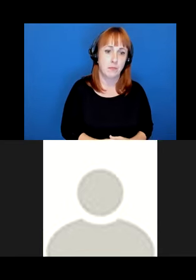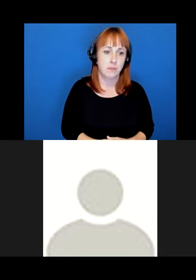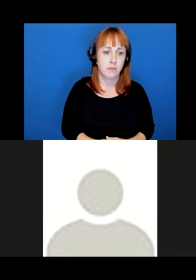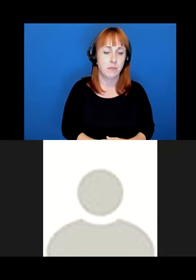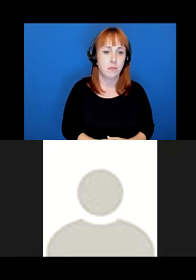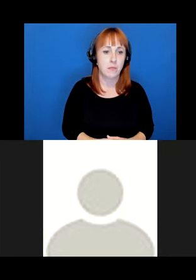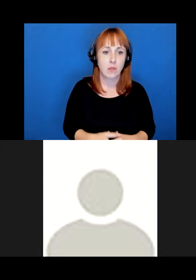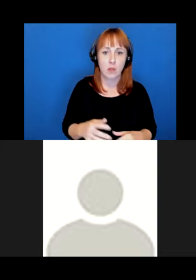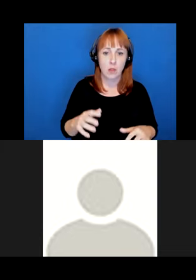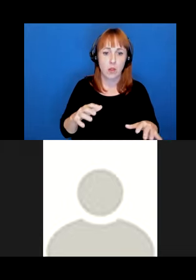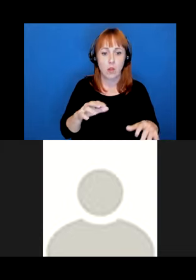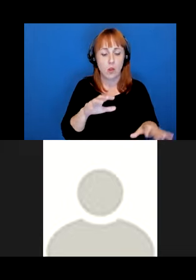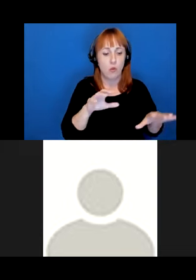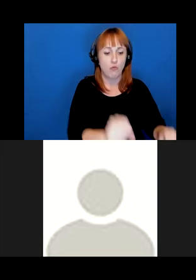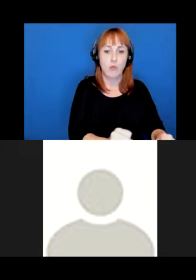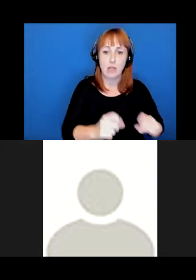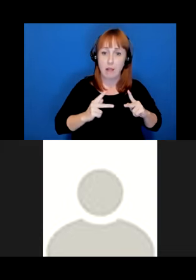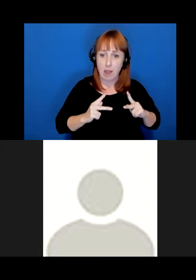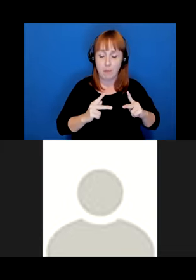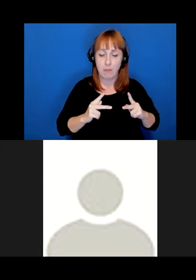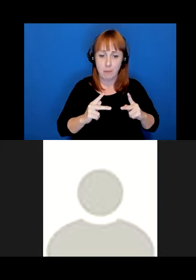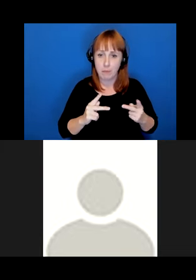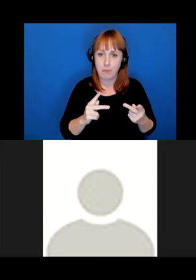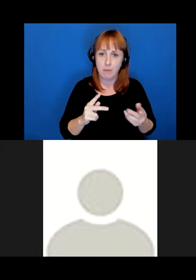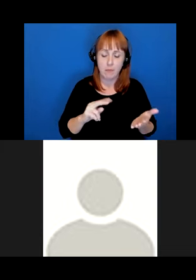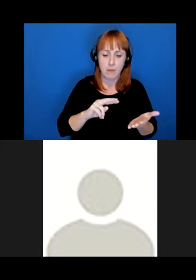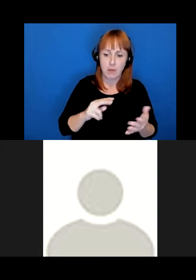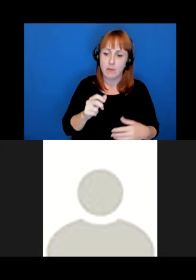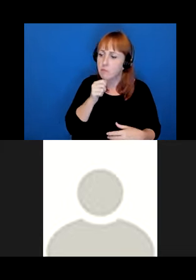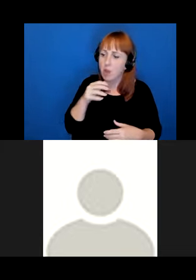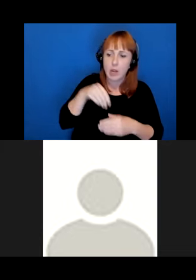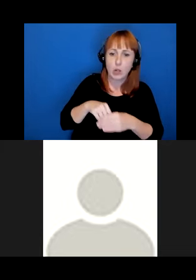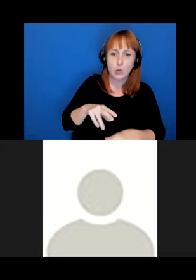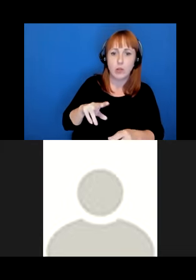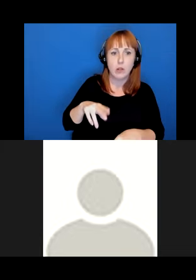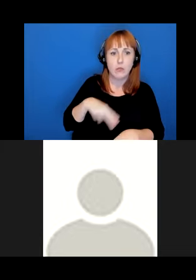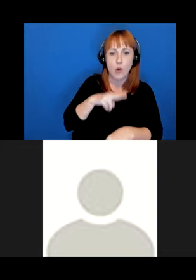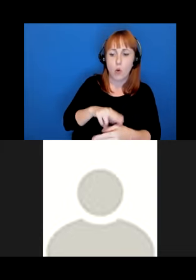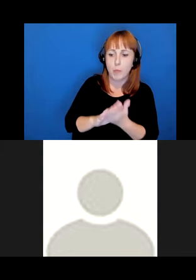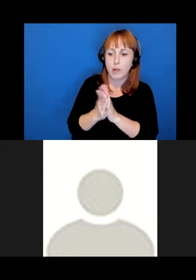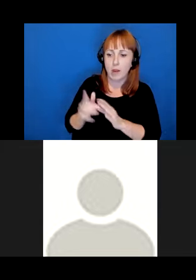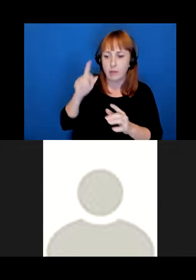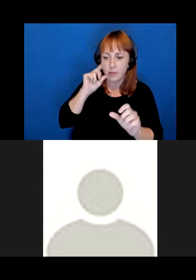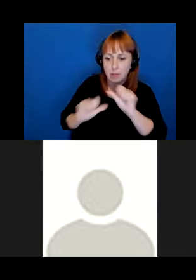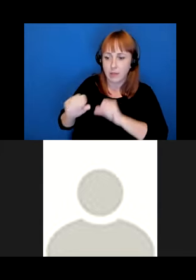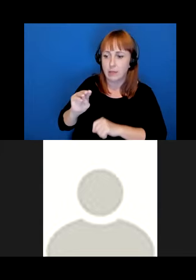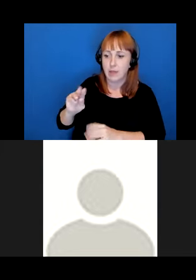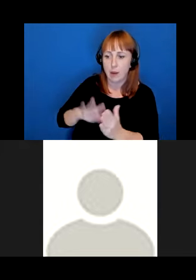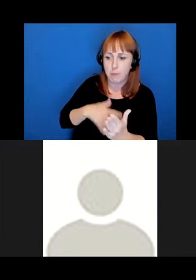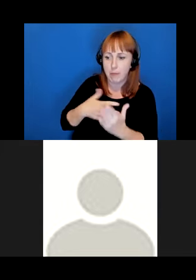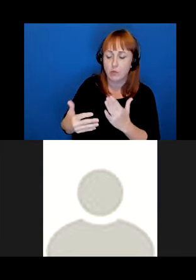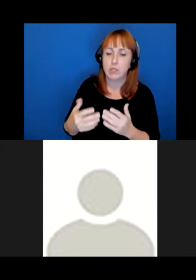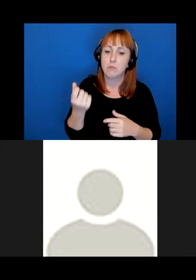Reclamation, as I imagine it does not preclude using normative scientific categories or metrics, which can indeed be useful, but always